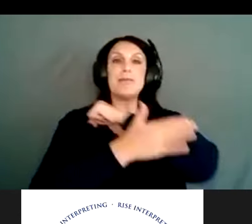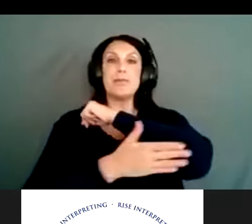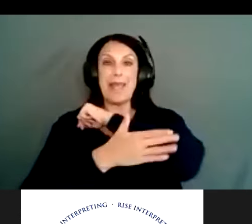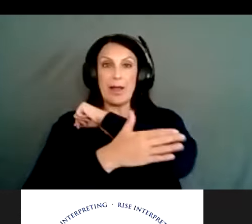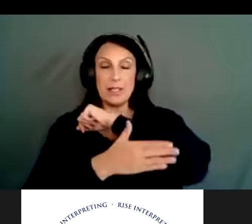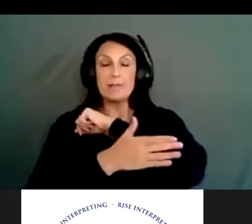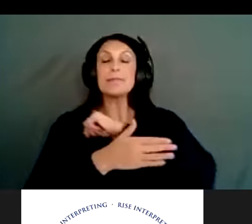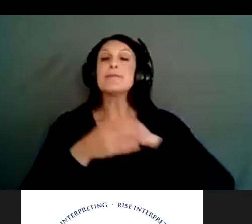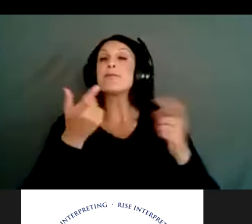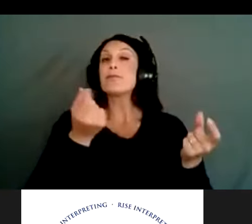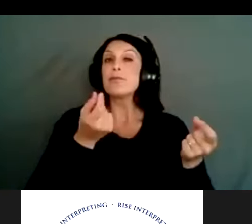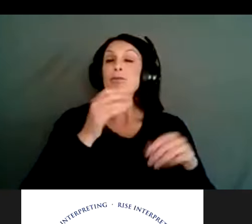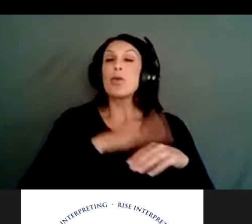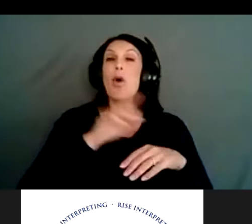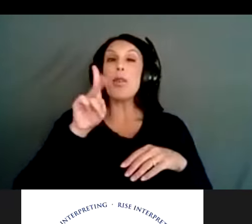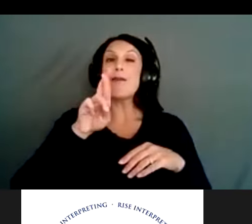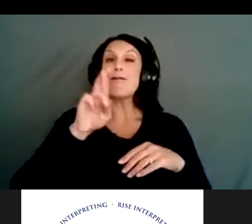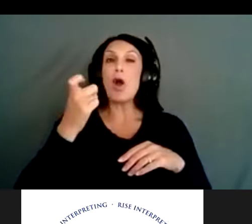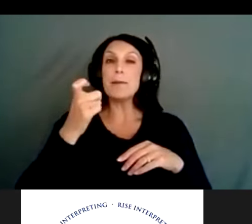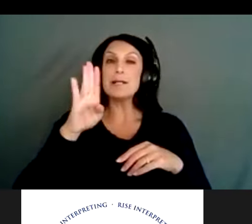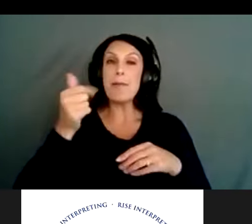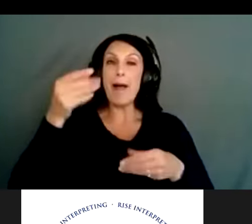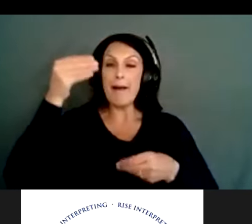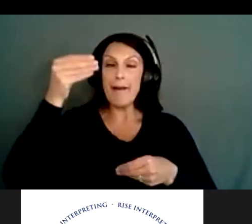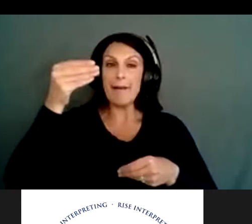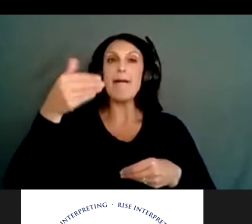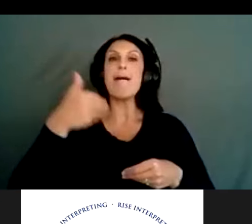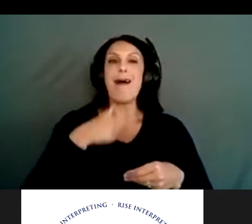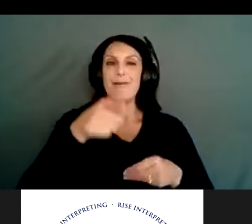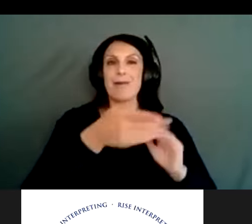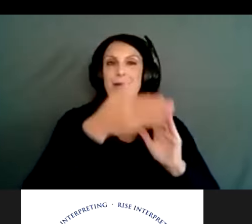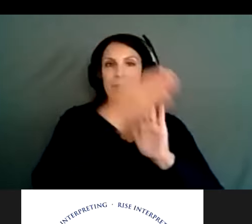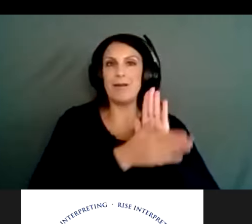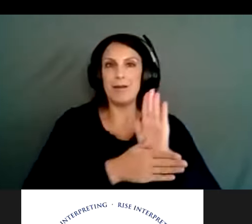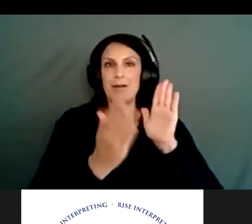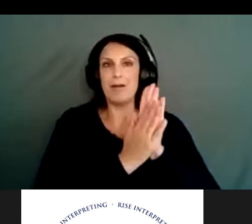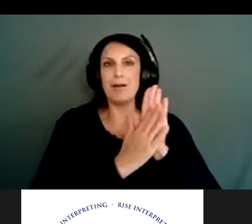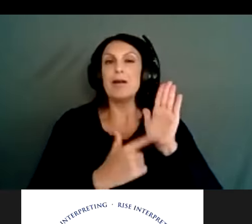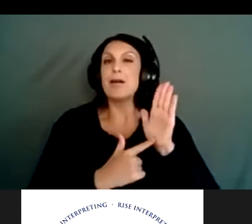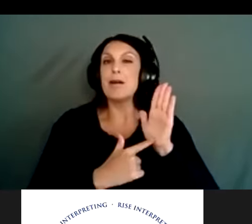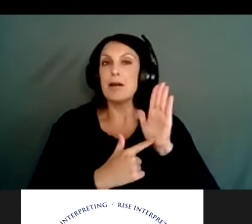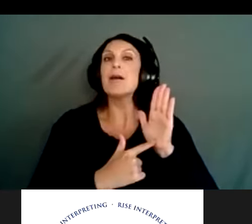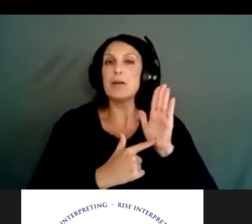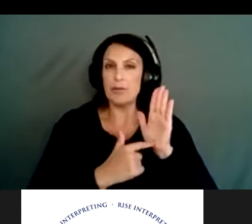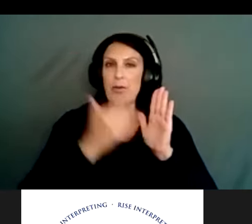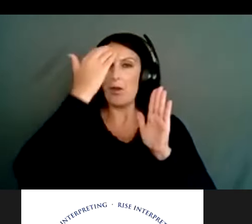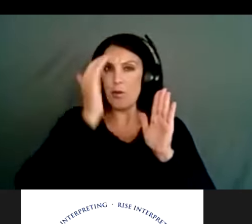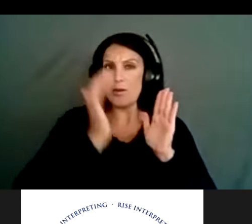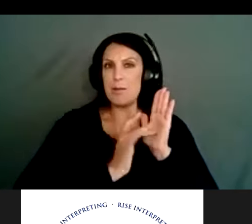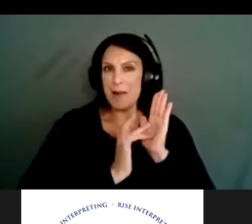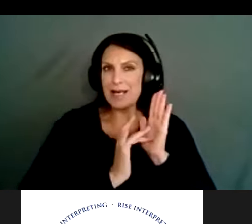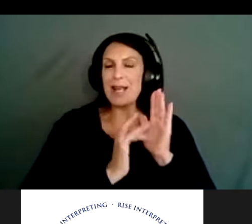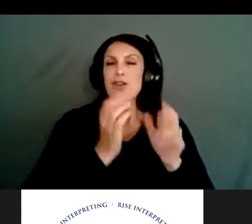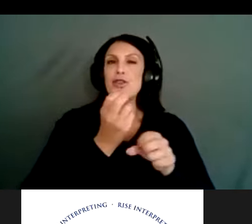pharmacy bags so that every person who is providing, you know, being provided with medications was getting information on the national